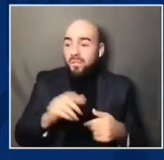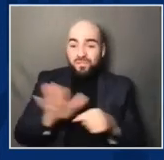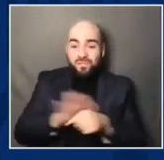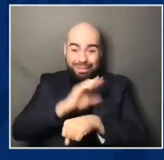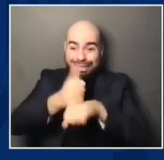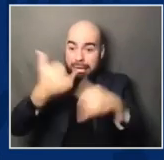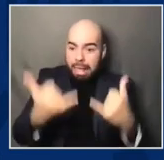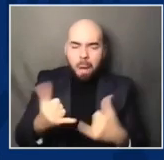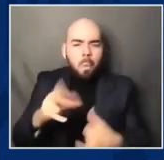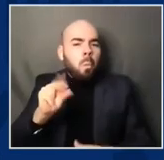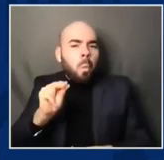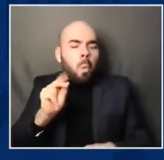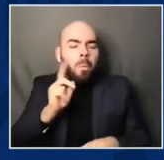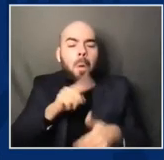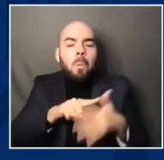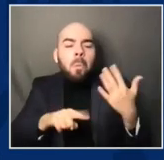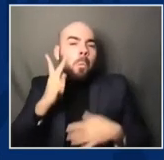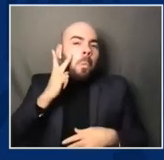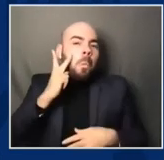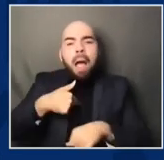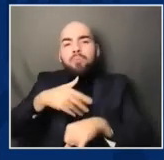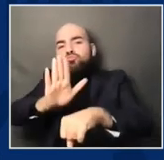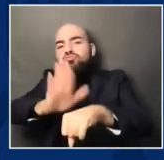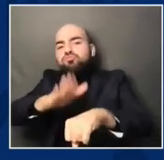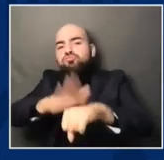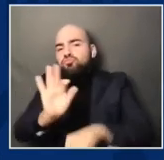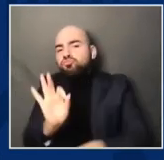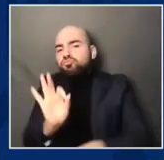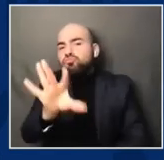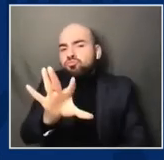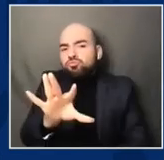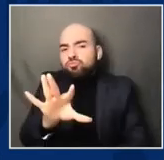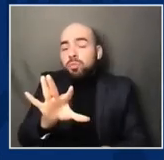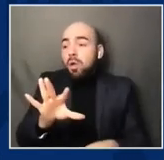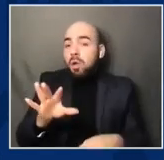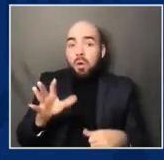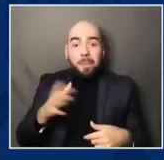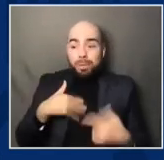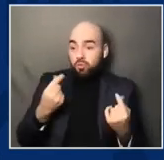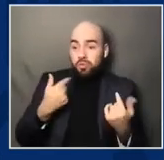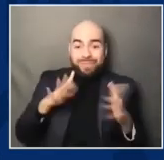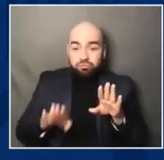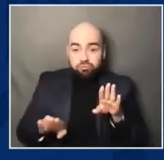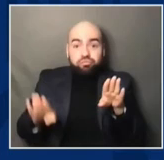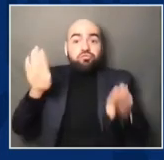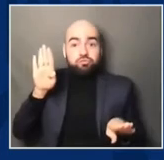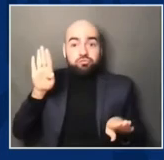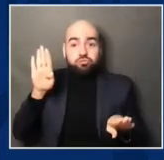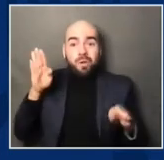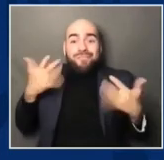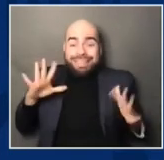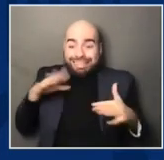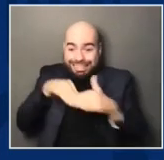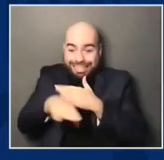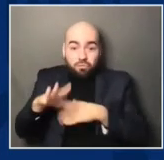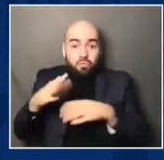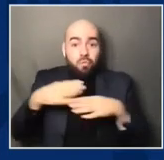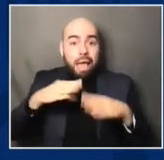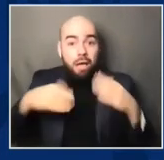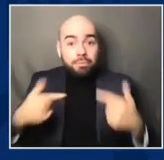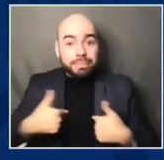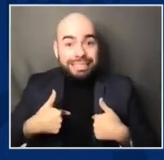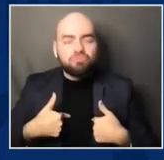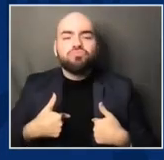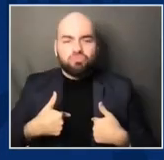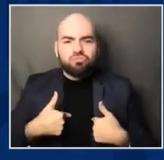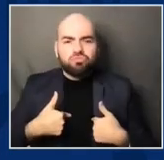of this is to let you know what we're going to do once sworn in. And so there's a need for bold action to fight this